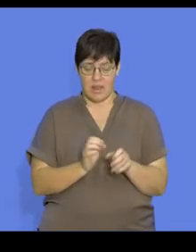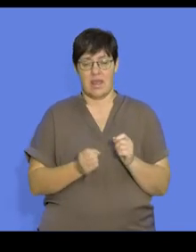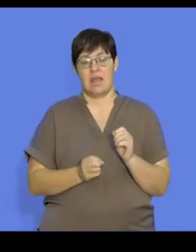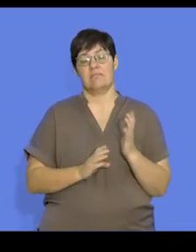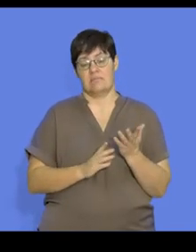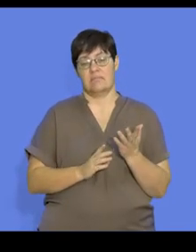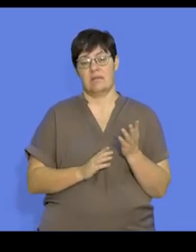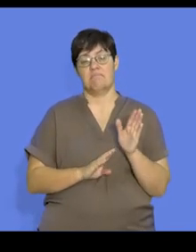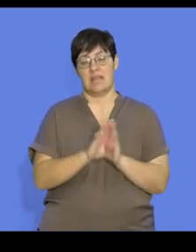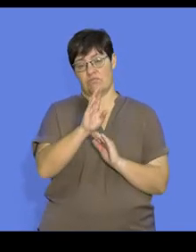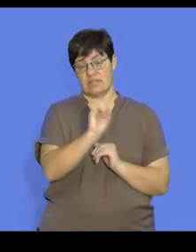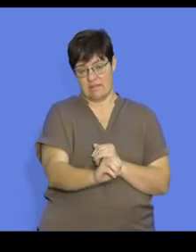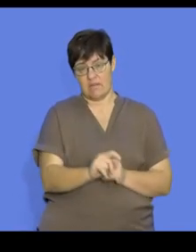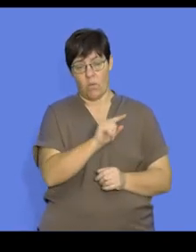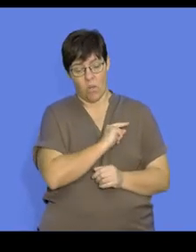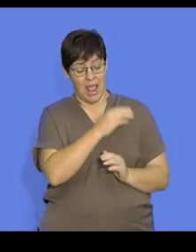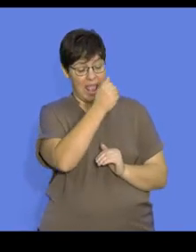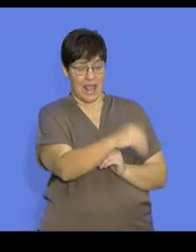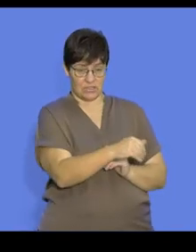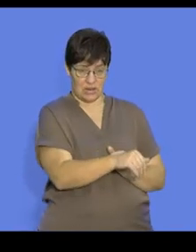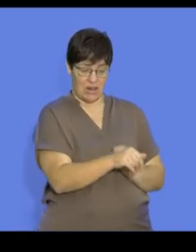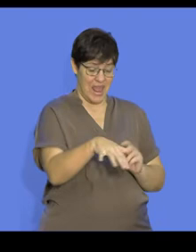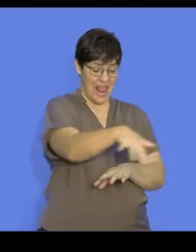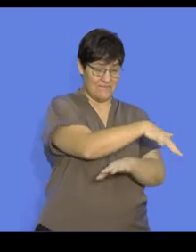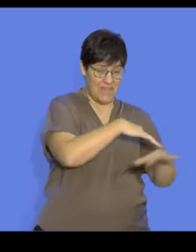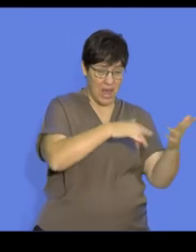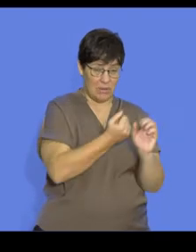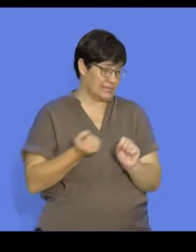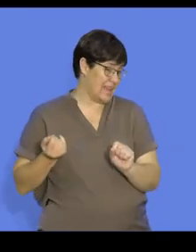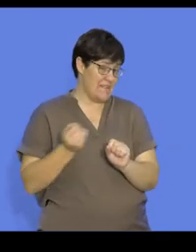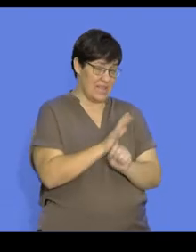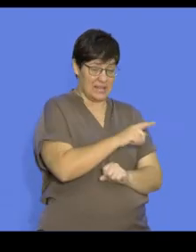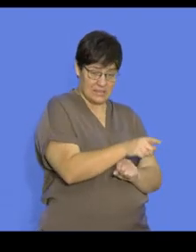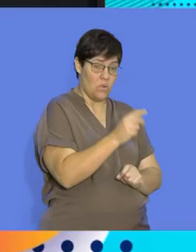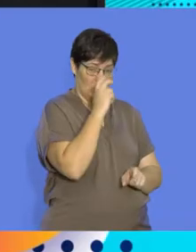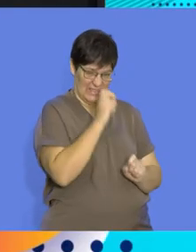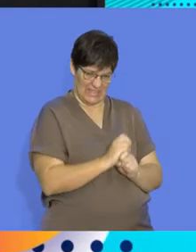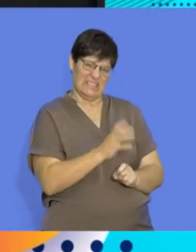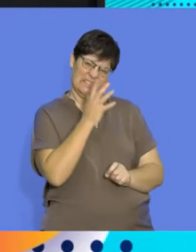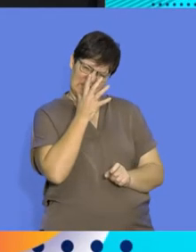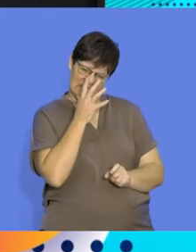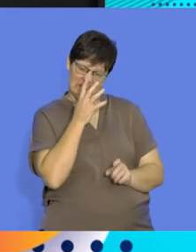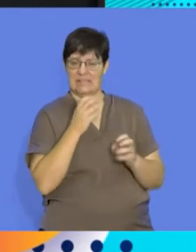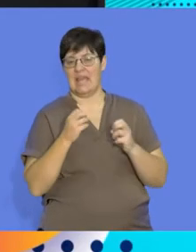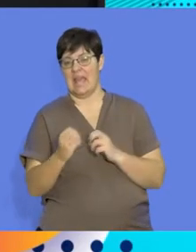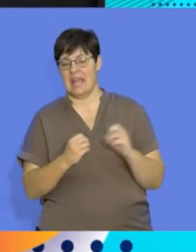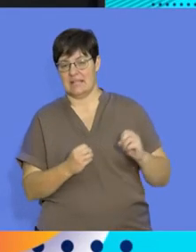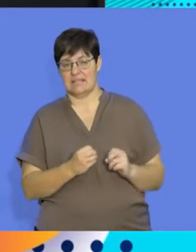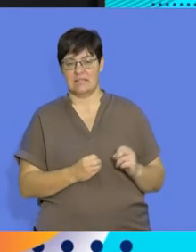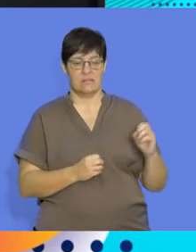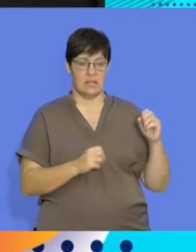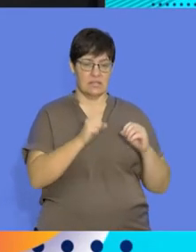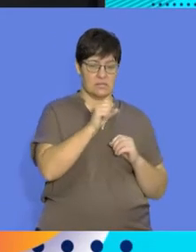it's external and due to the subject of environmental factors affecting them, the chances of